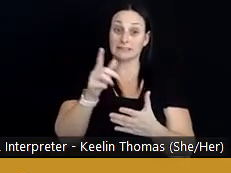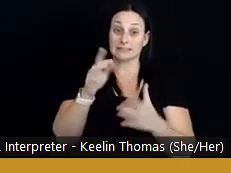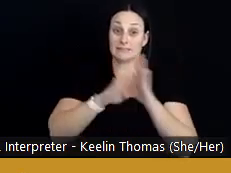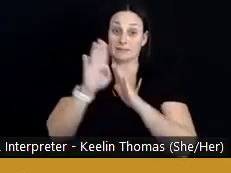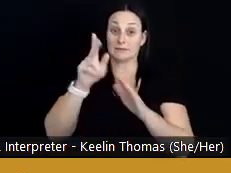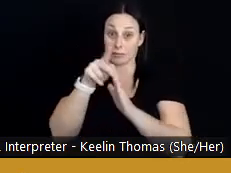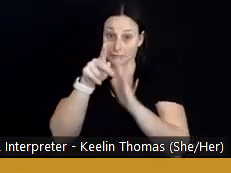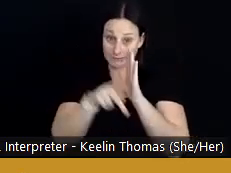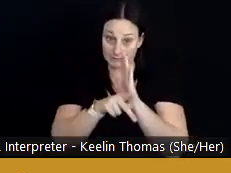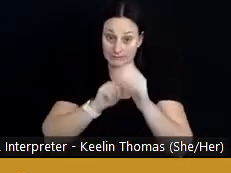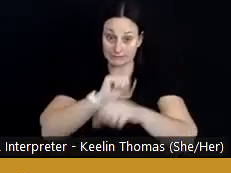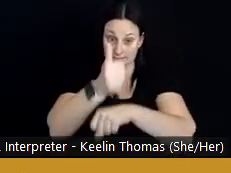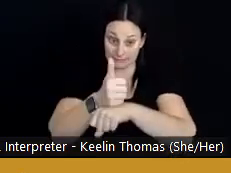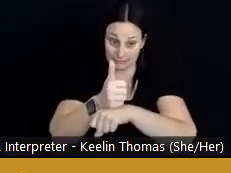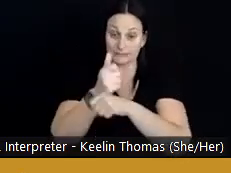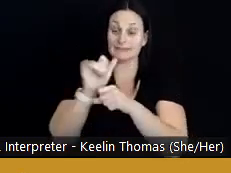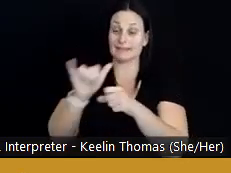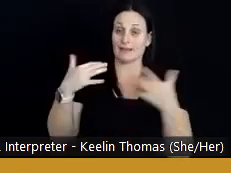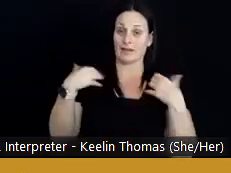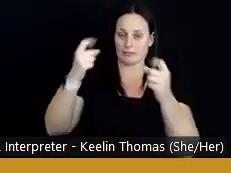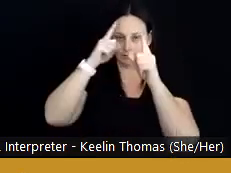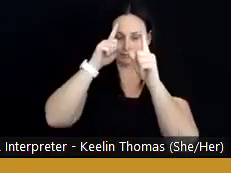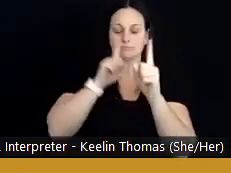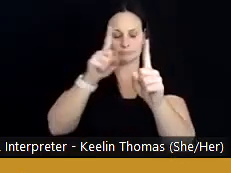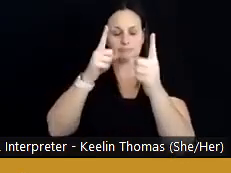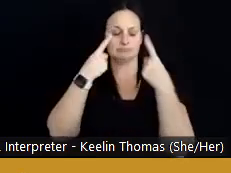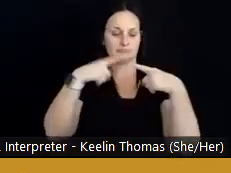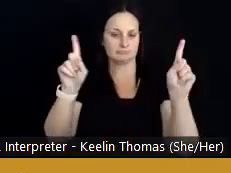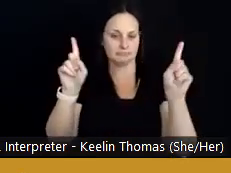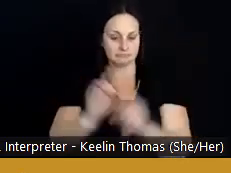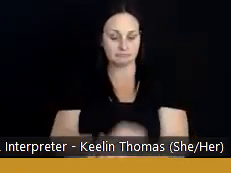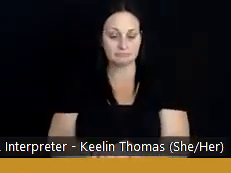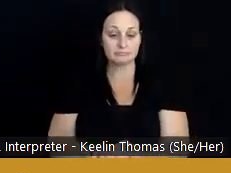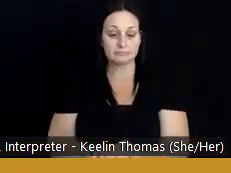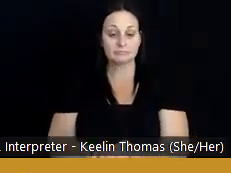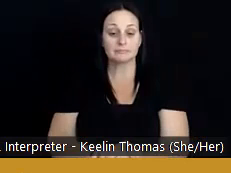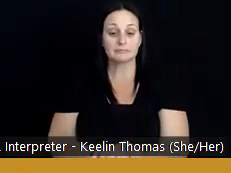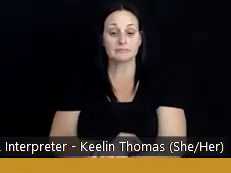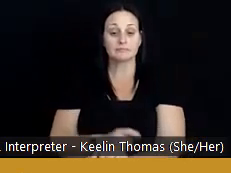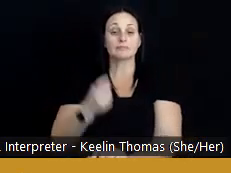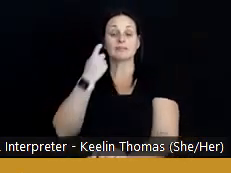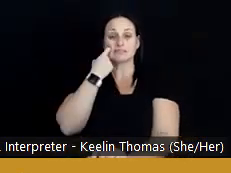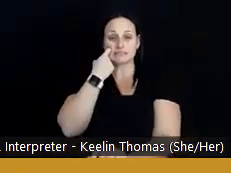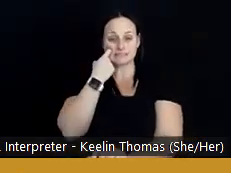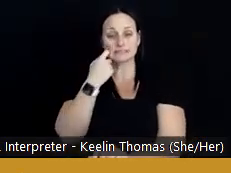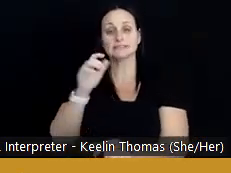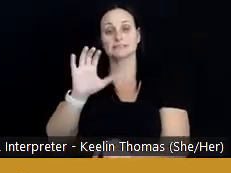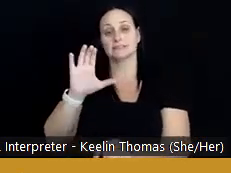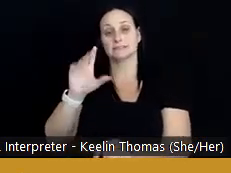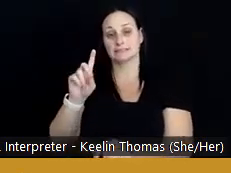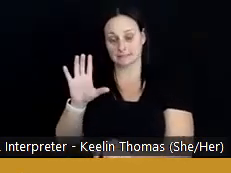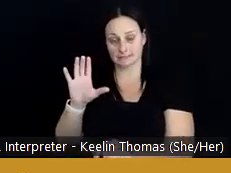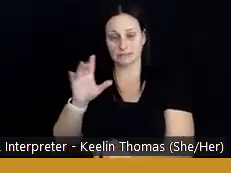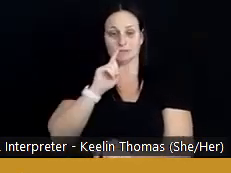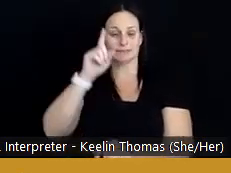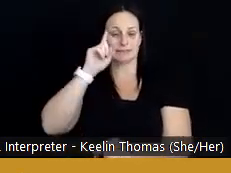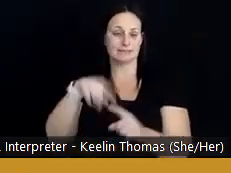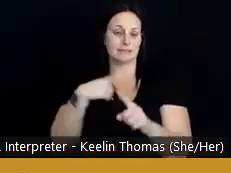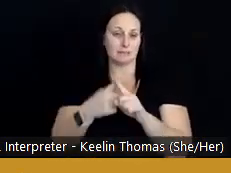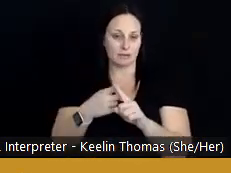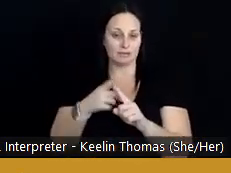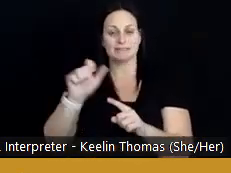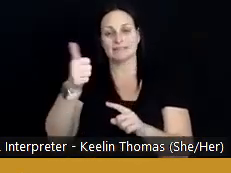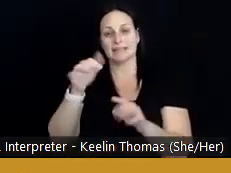sure that this health is achieved. Recently, the centers for disease control and thinking about the 10 essential